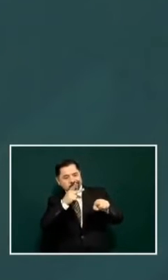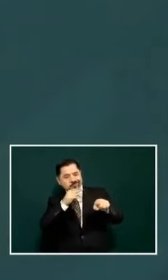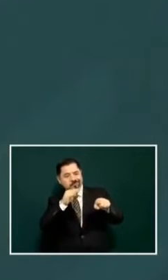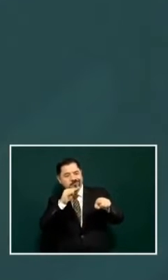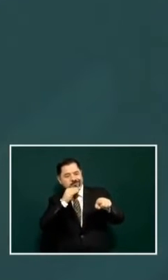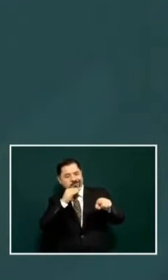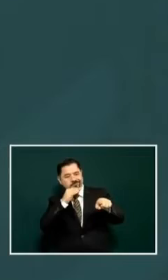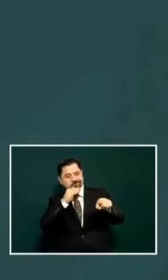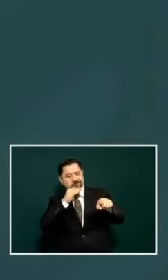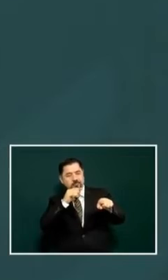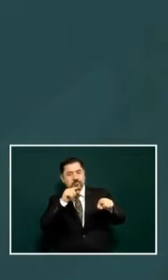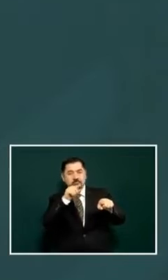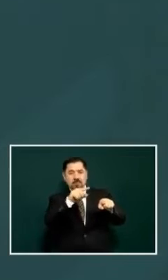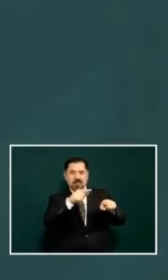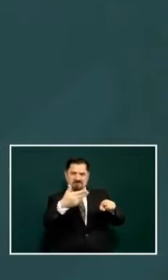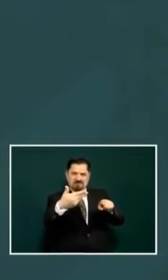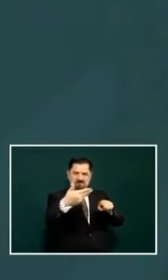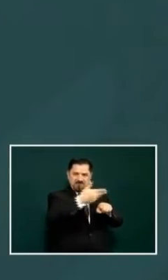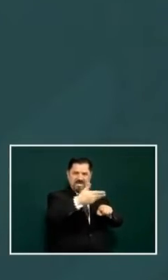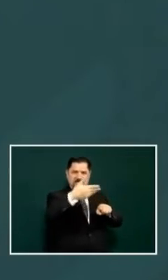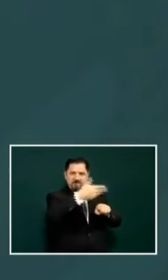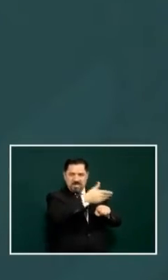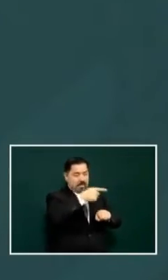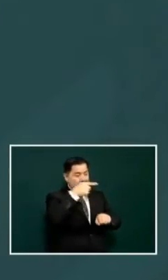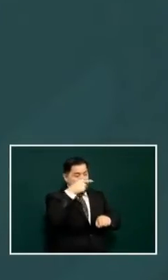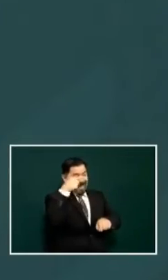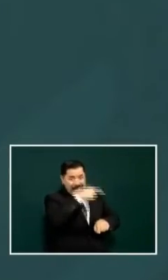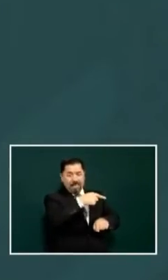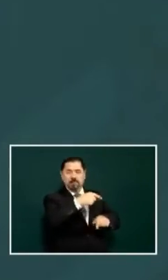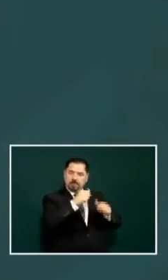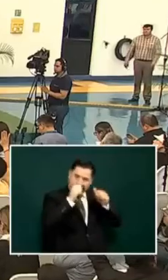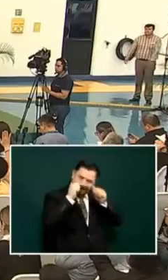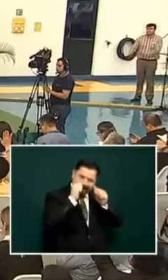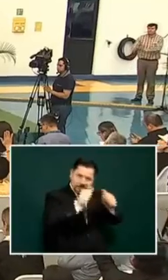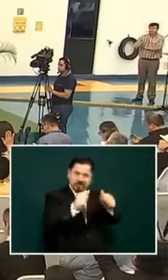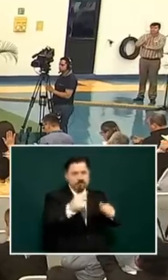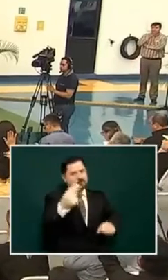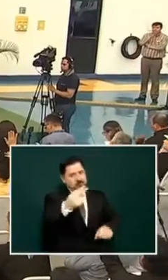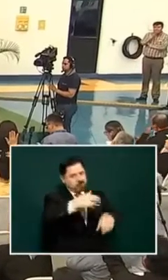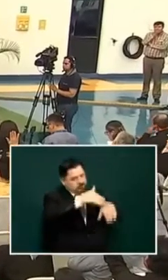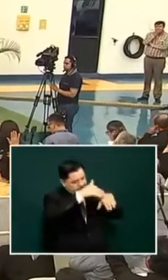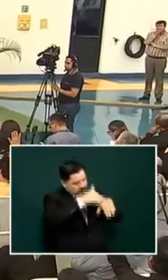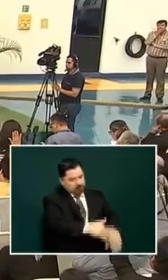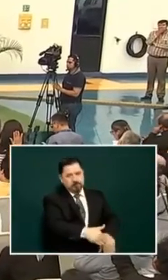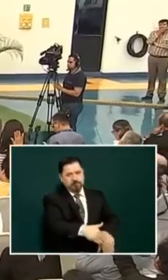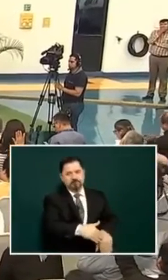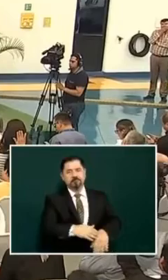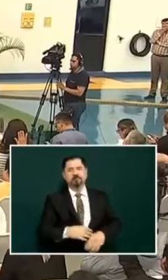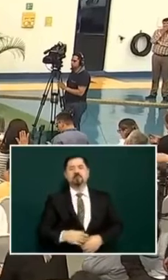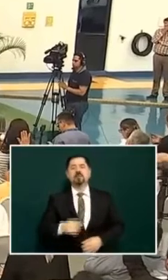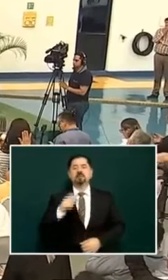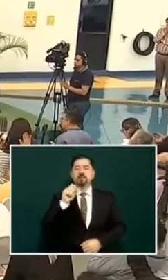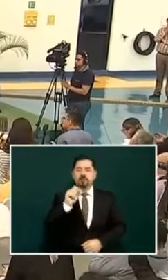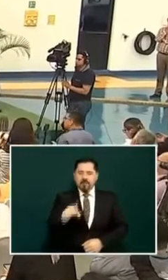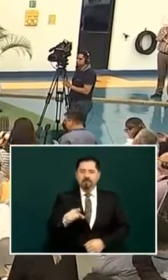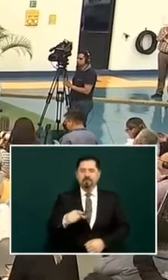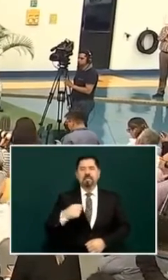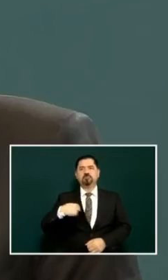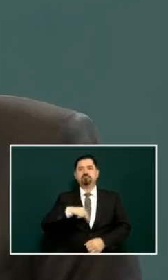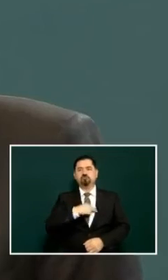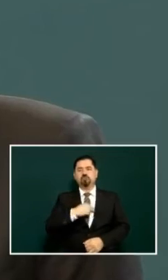for the parents and the fathers of that daycare and it is pending